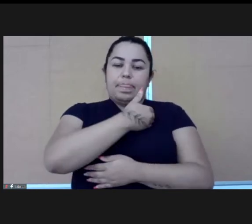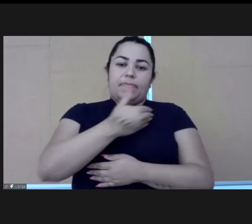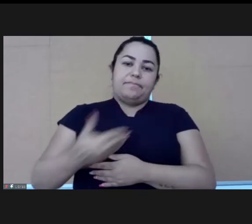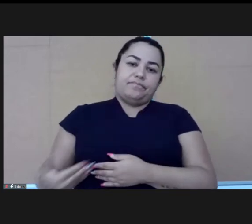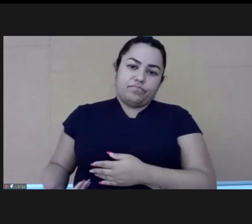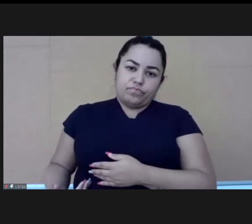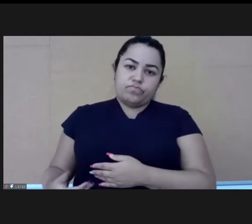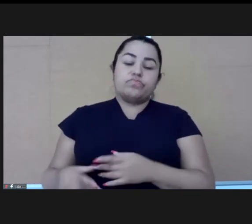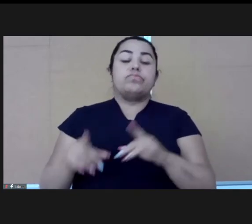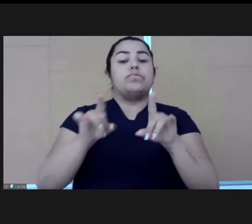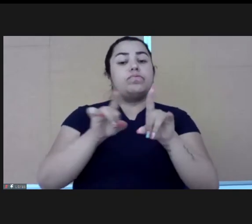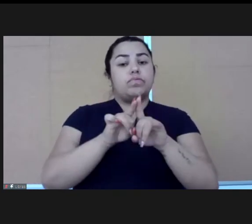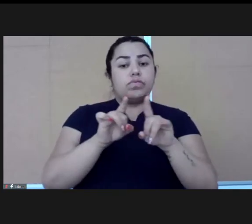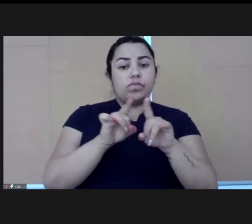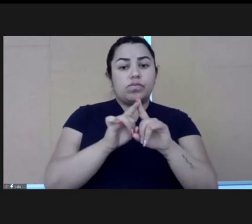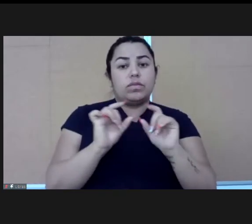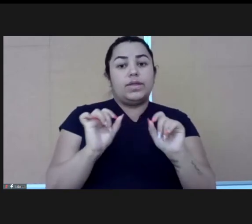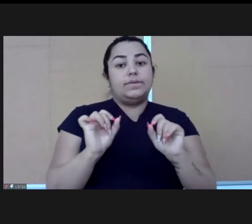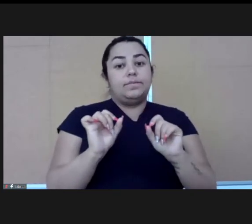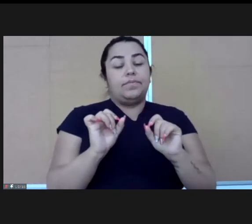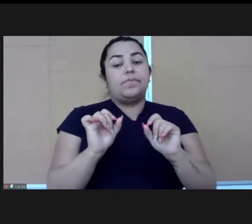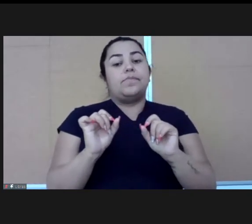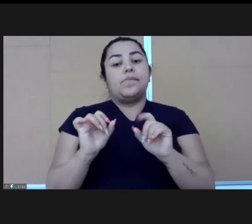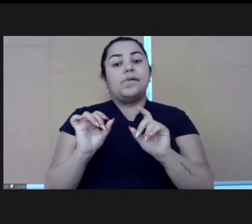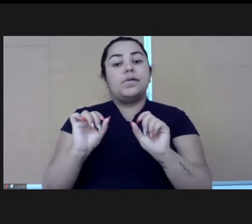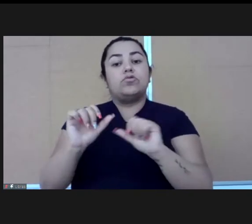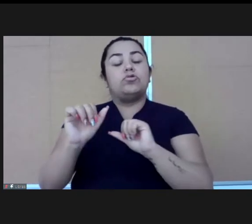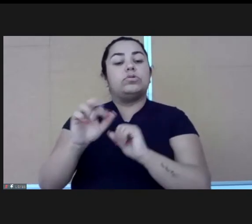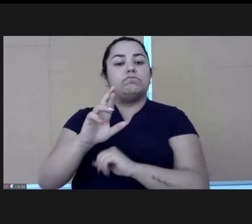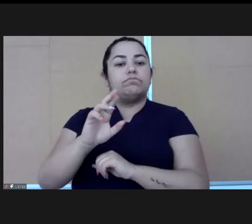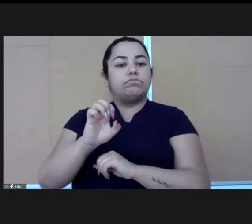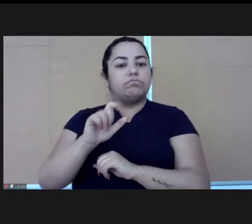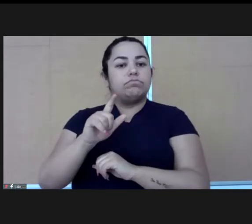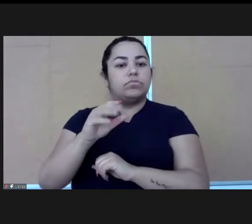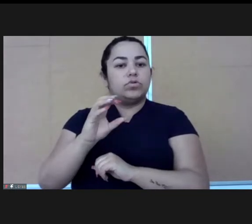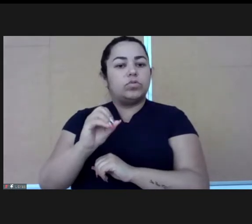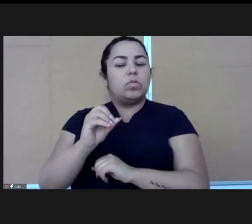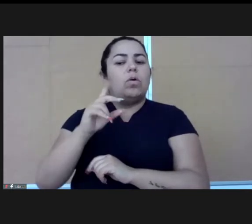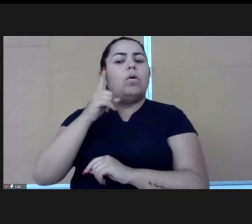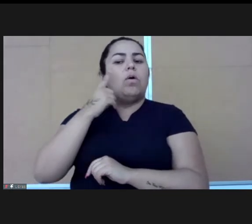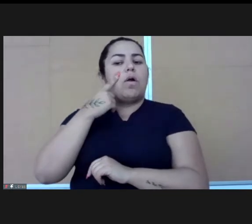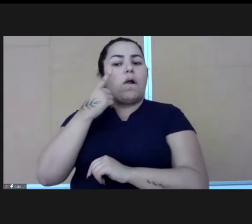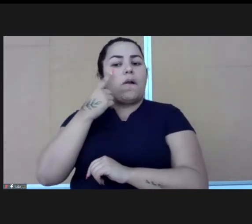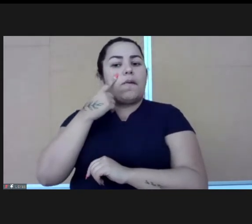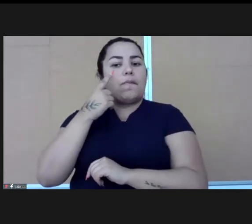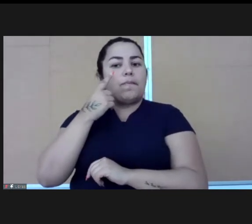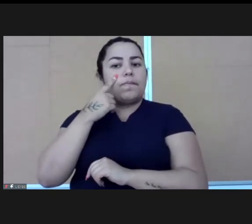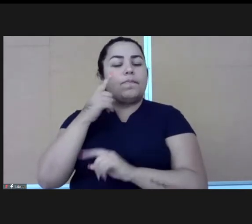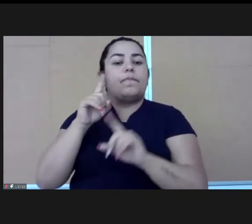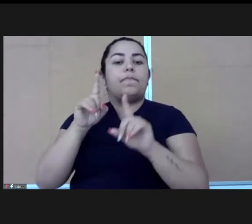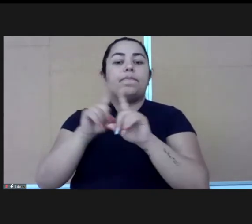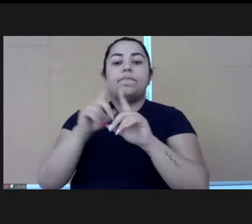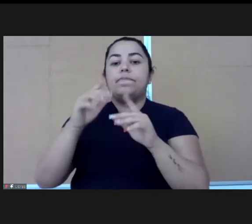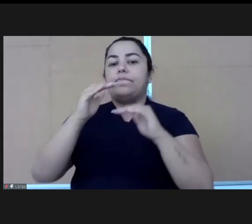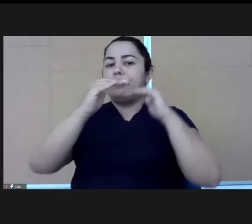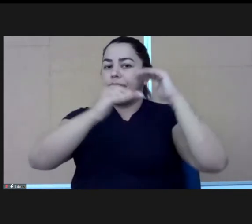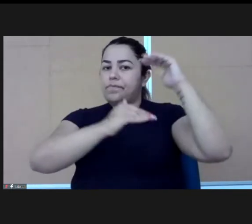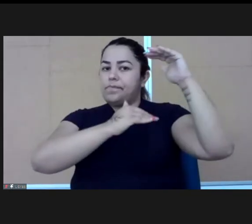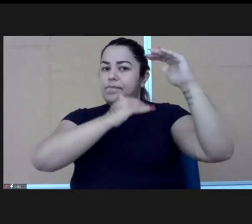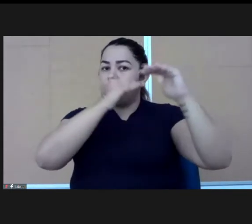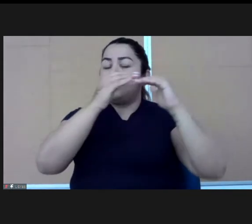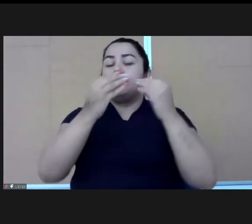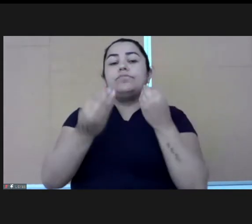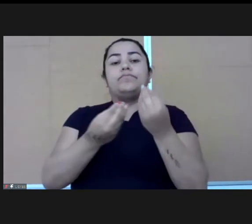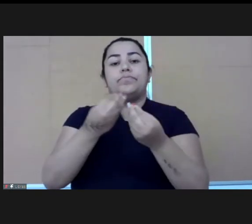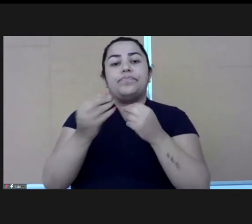talk about relatability, I'm looking at the growing trends that we have and how can we use those and build